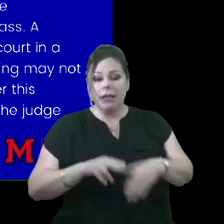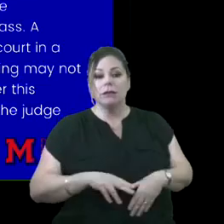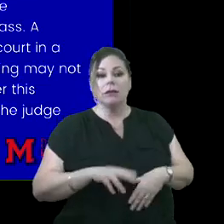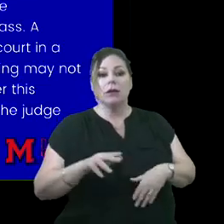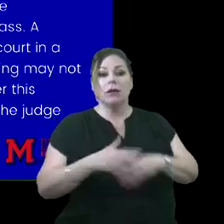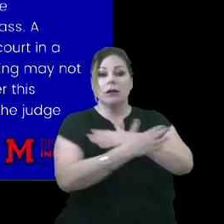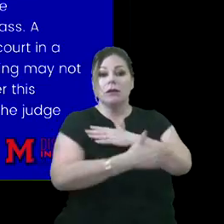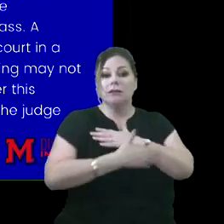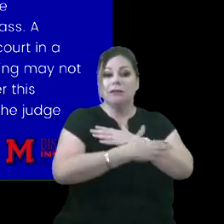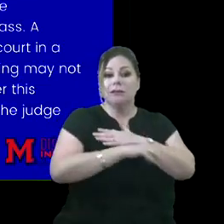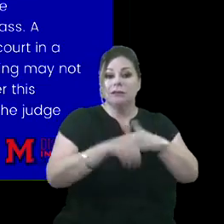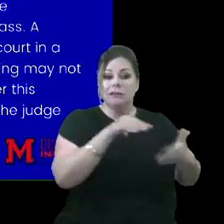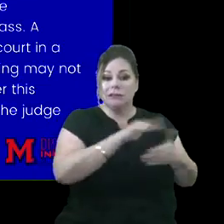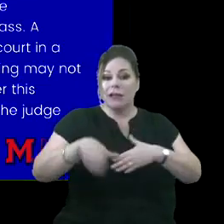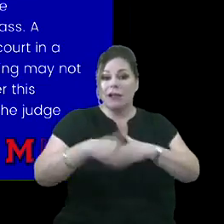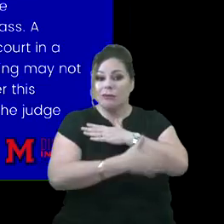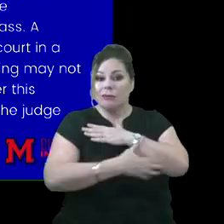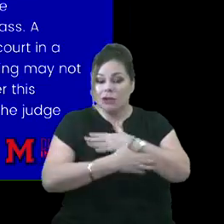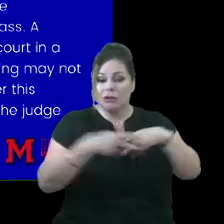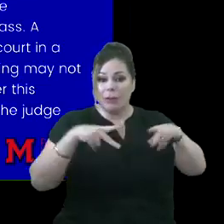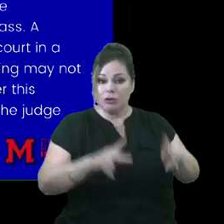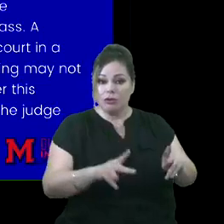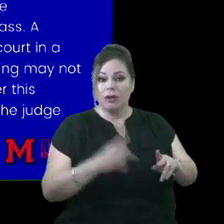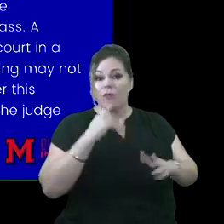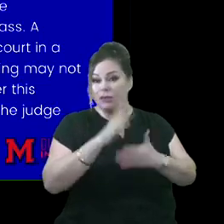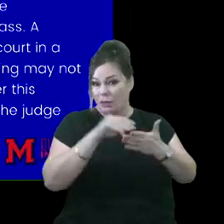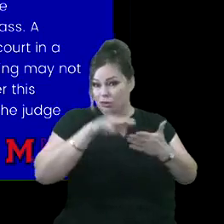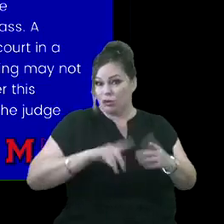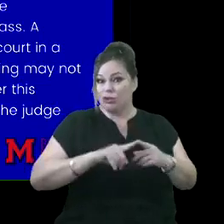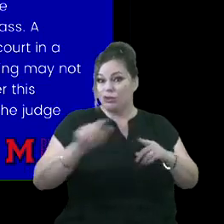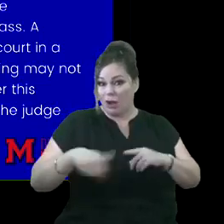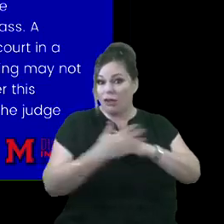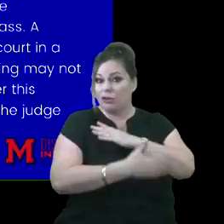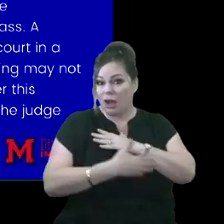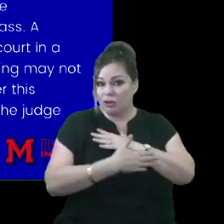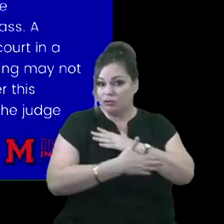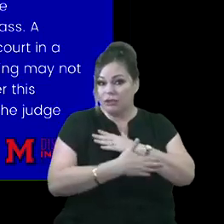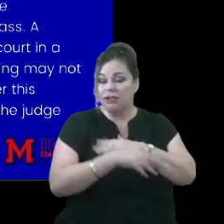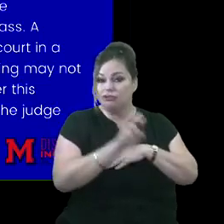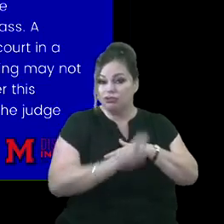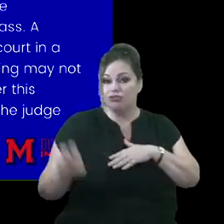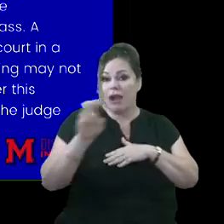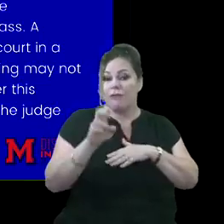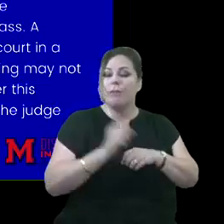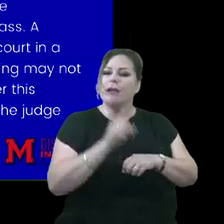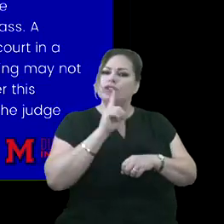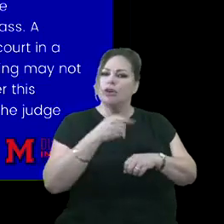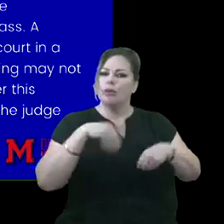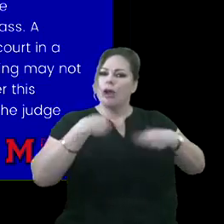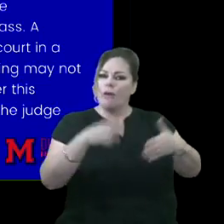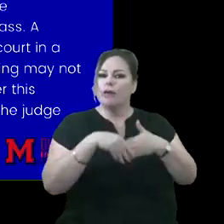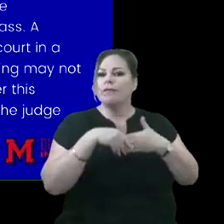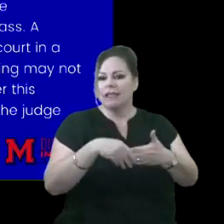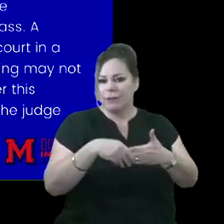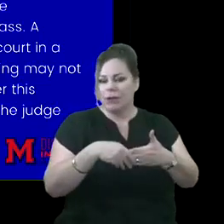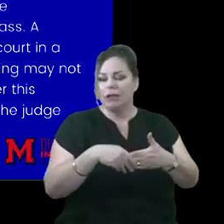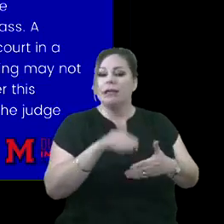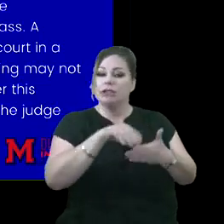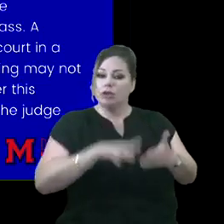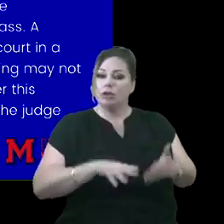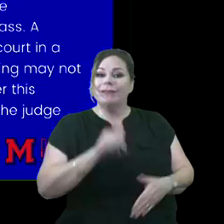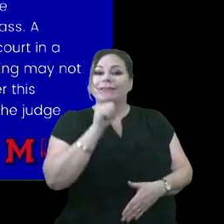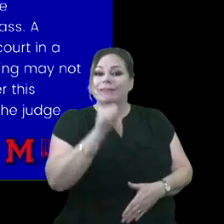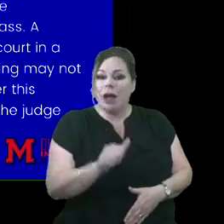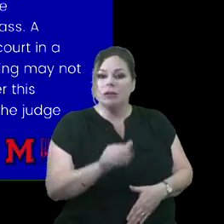opportunities. They may even be opportunities for our students to go abroad. We want to make sure that we have the flexibility and for students